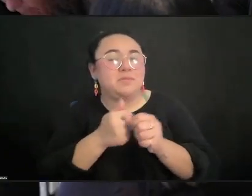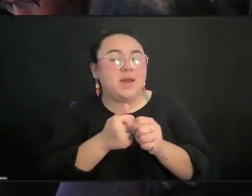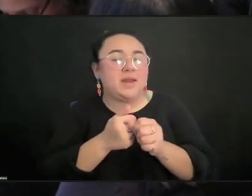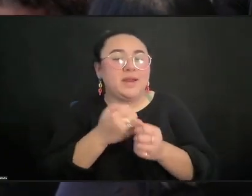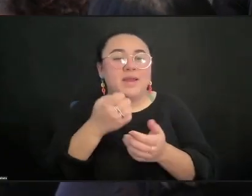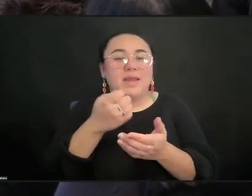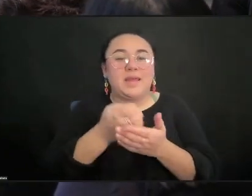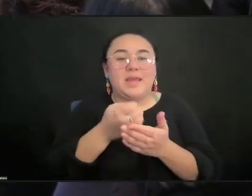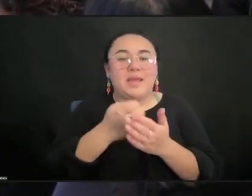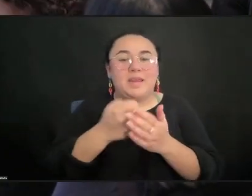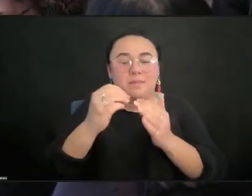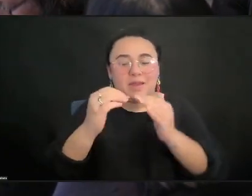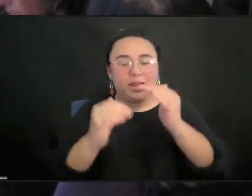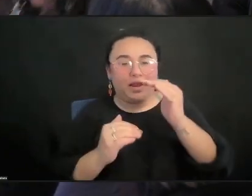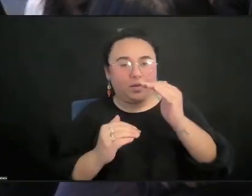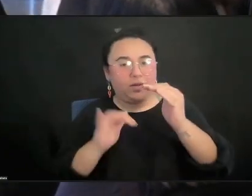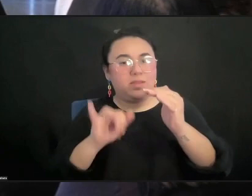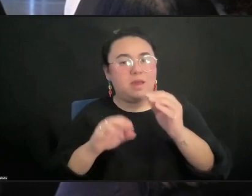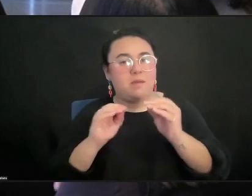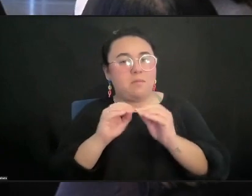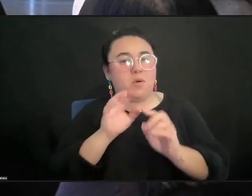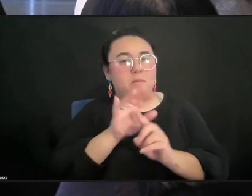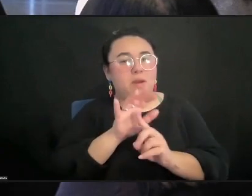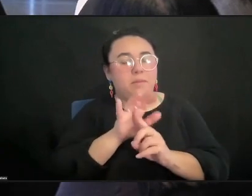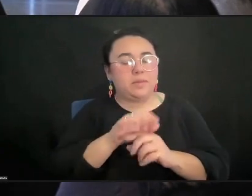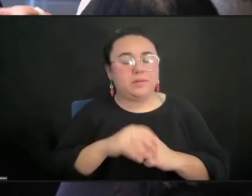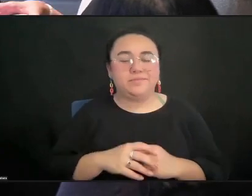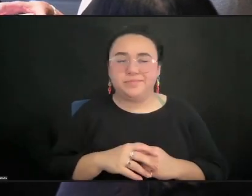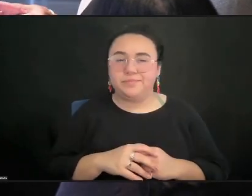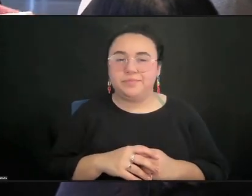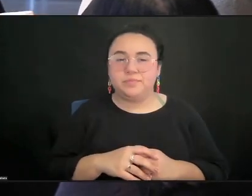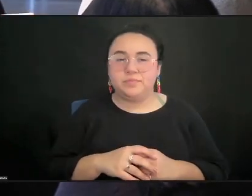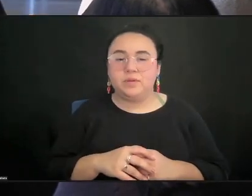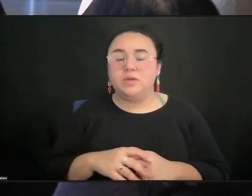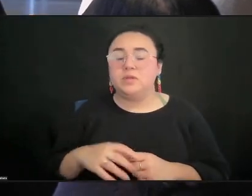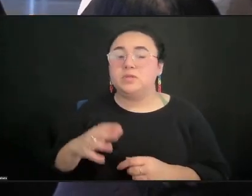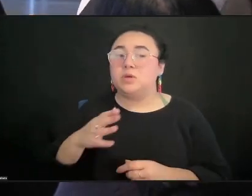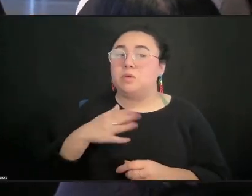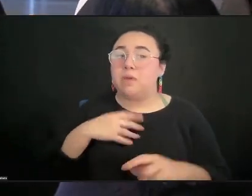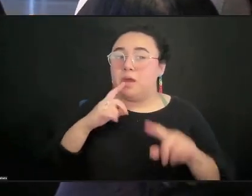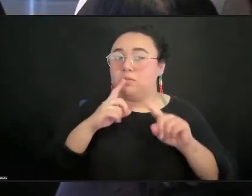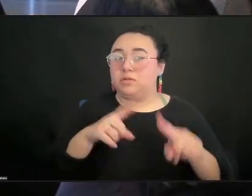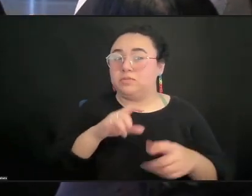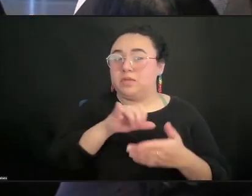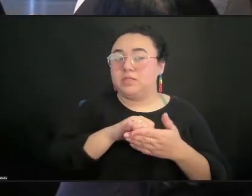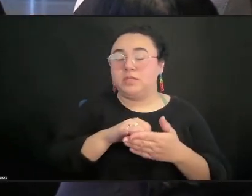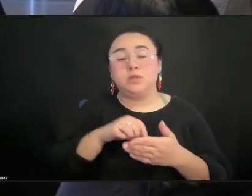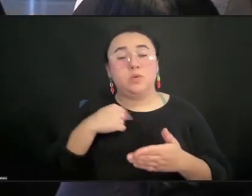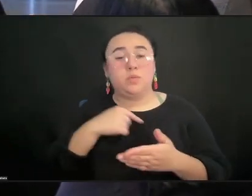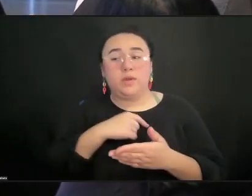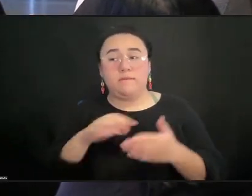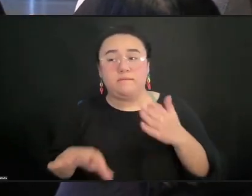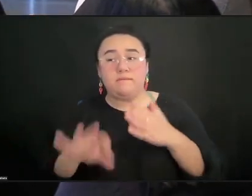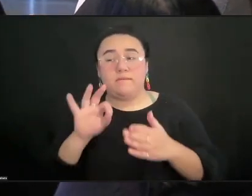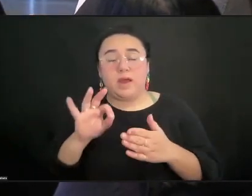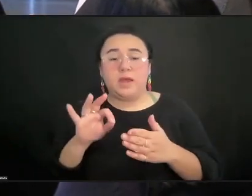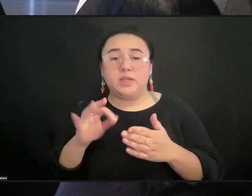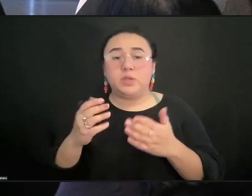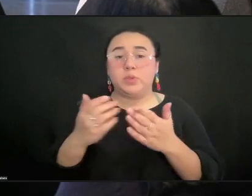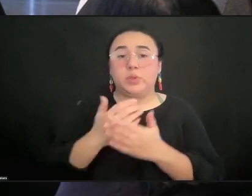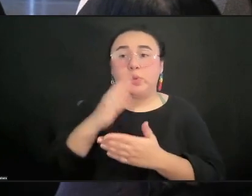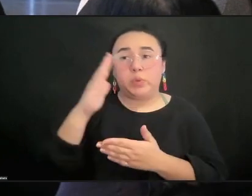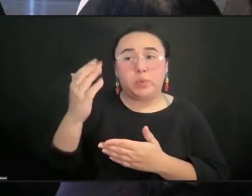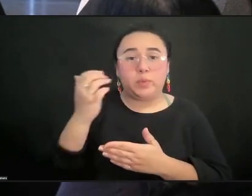to that would be, okay, so could we find a Korean new media artist working with an American scholar that